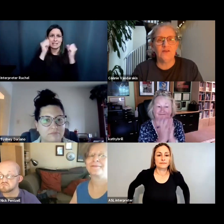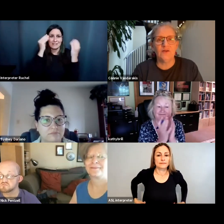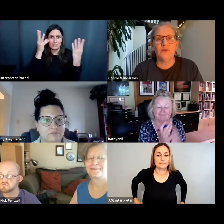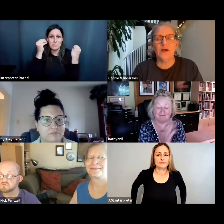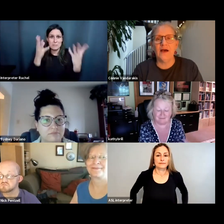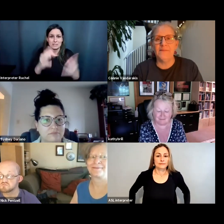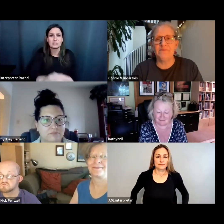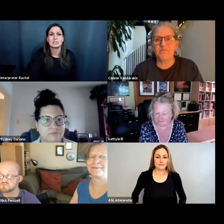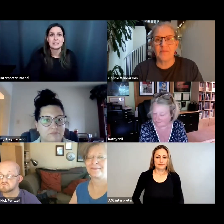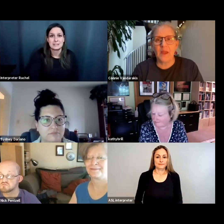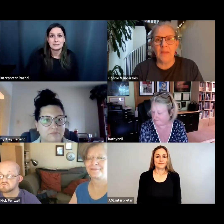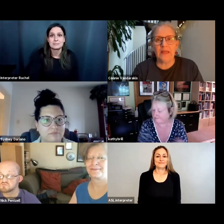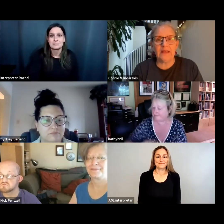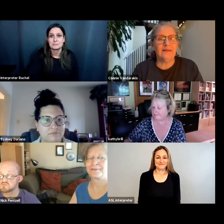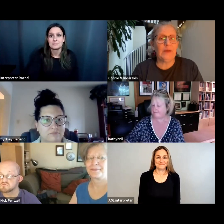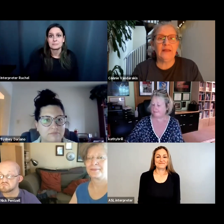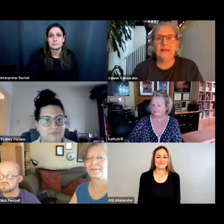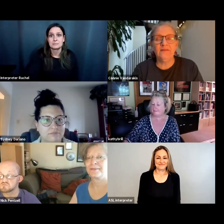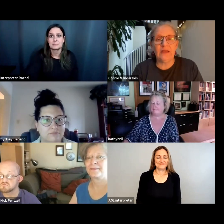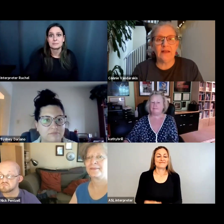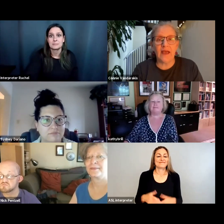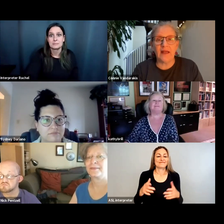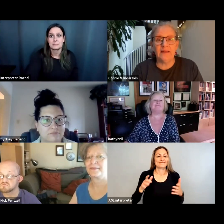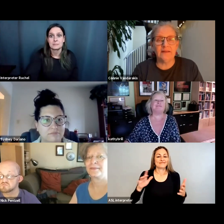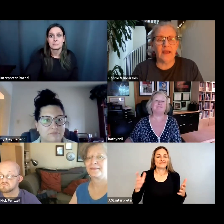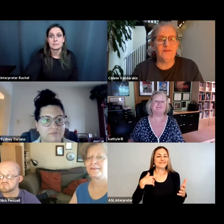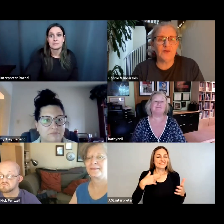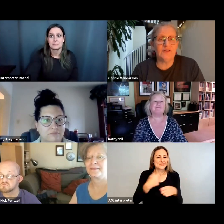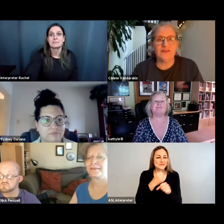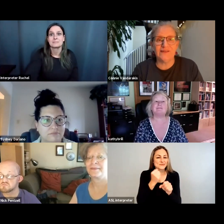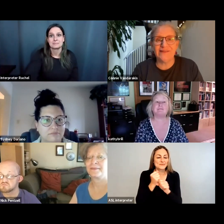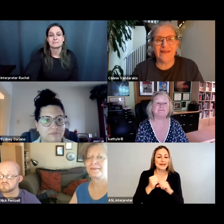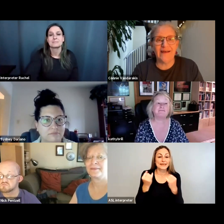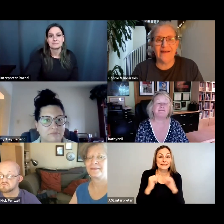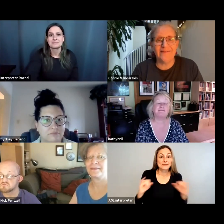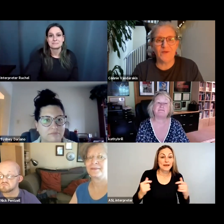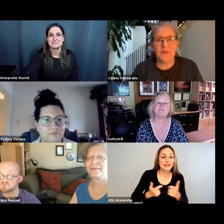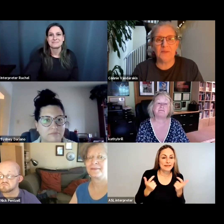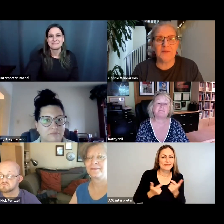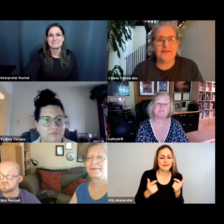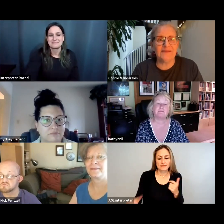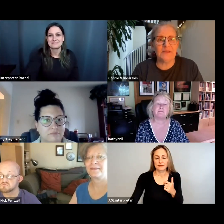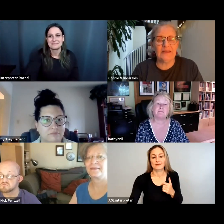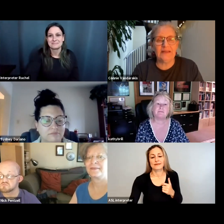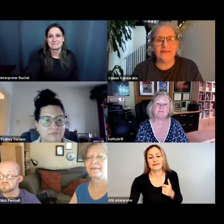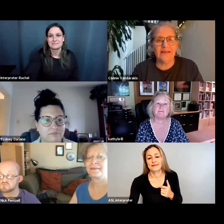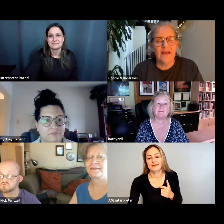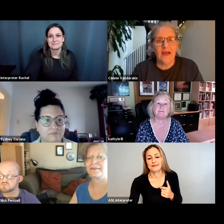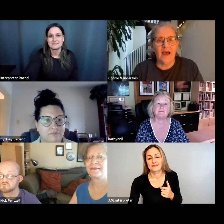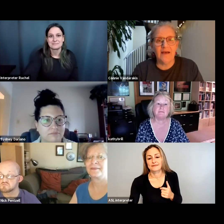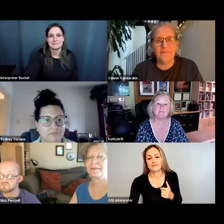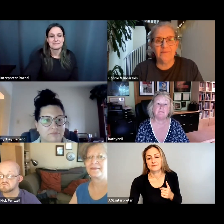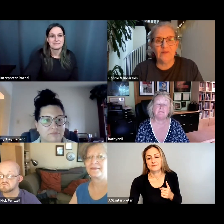to, um, make independent living and life choices, uh, for people with disabilities,